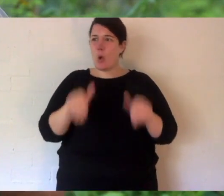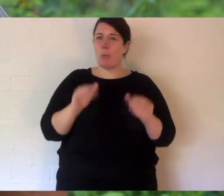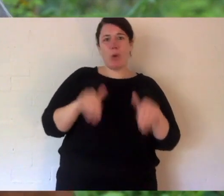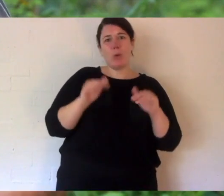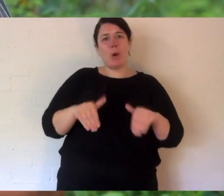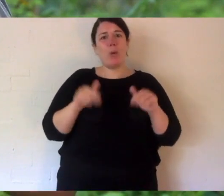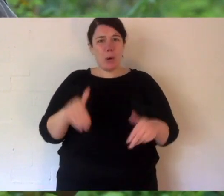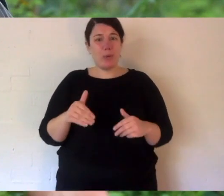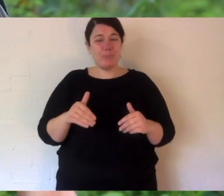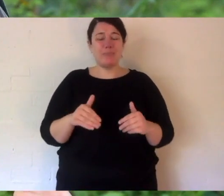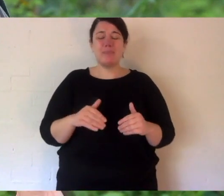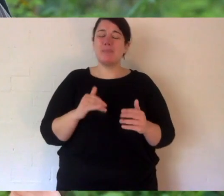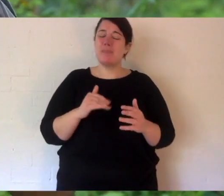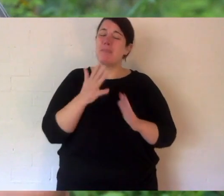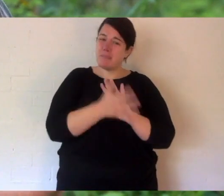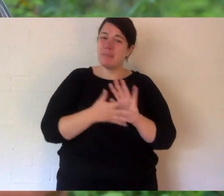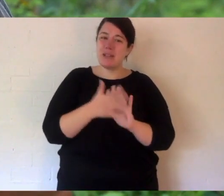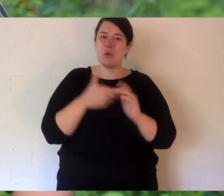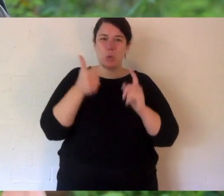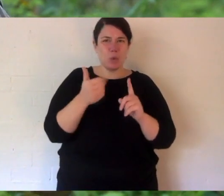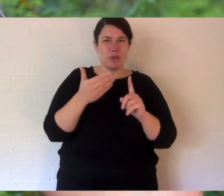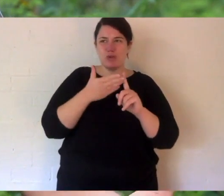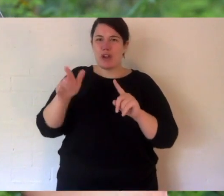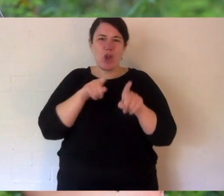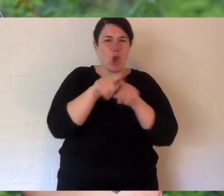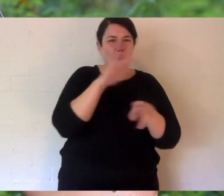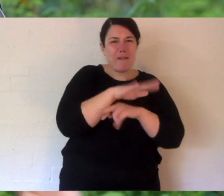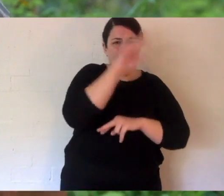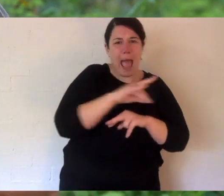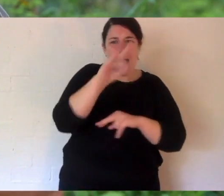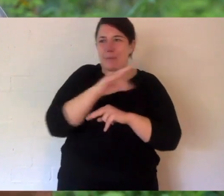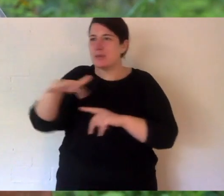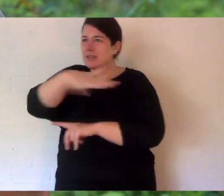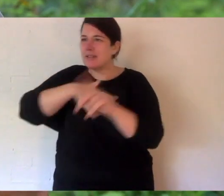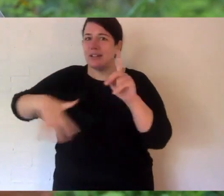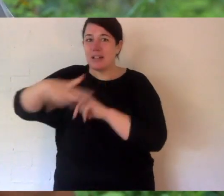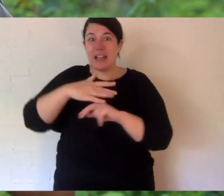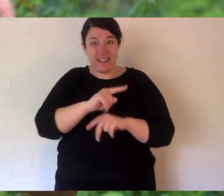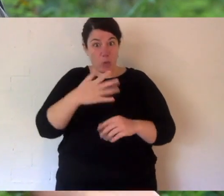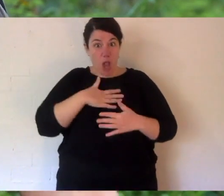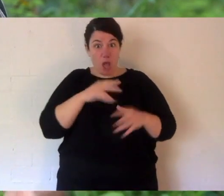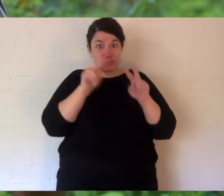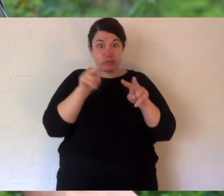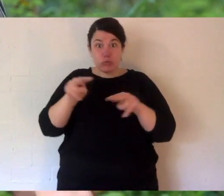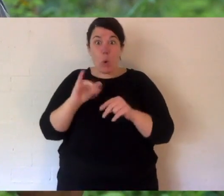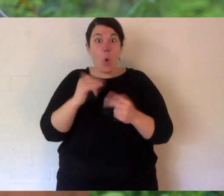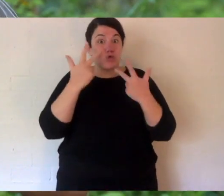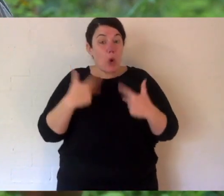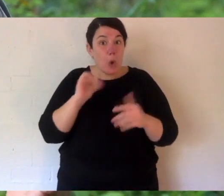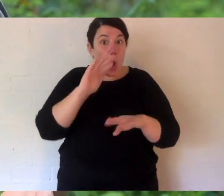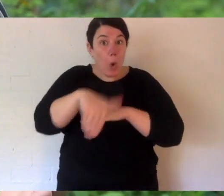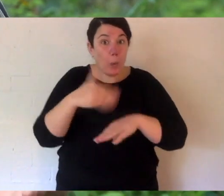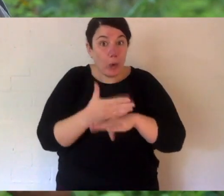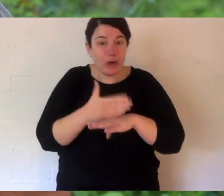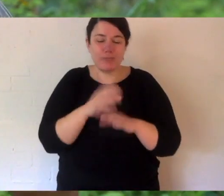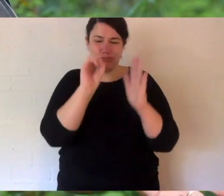moment like you probably do too. So this is a great distraction for us and hopefully you. If you like what you've seen or want to show me